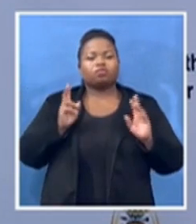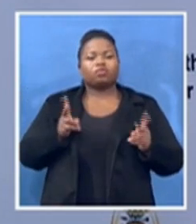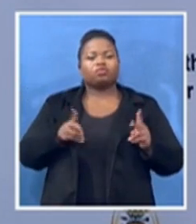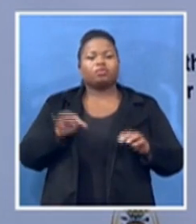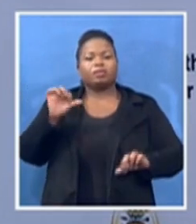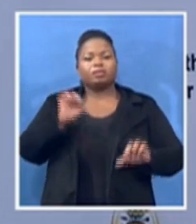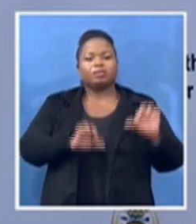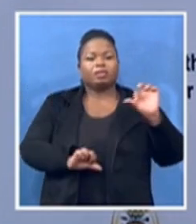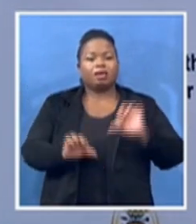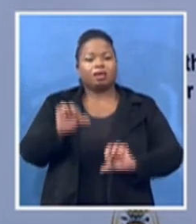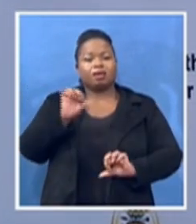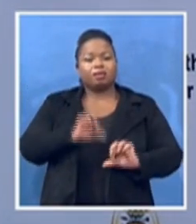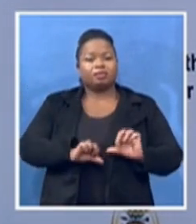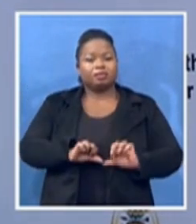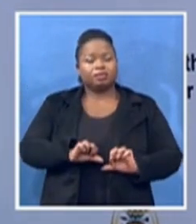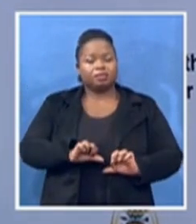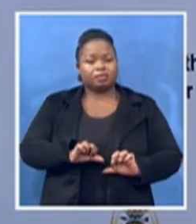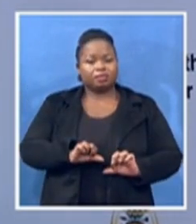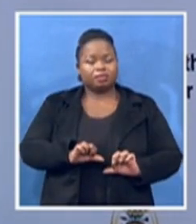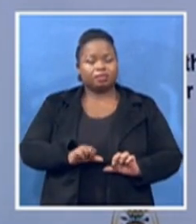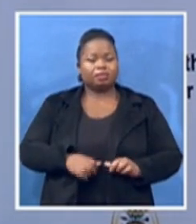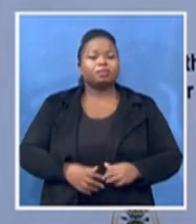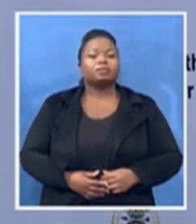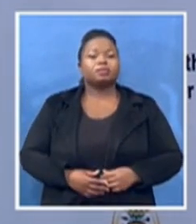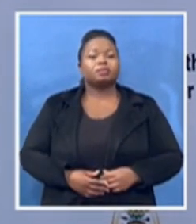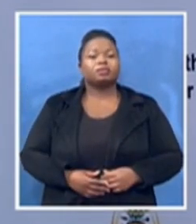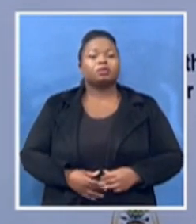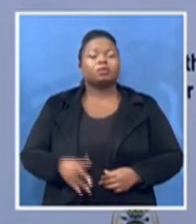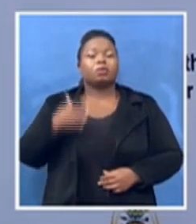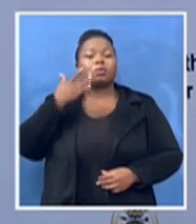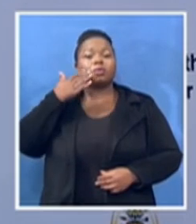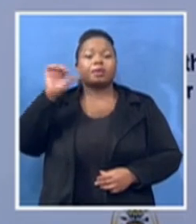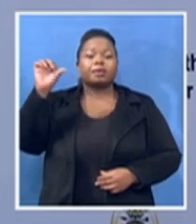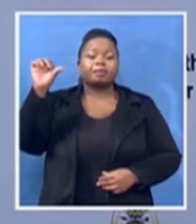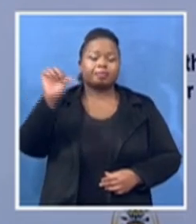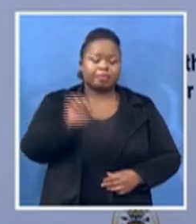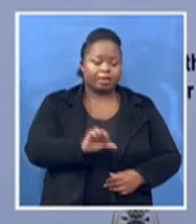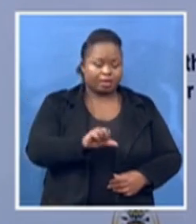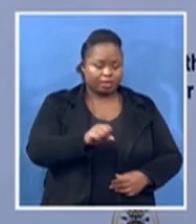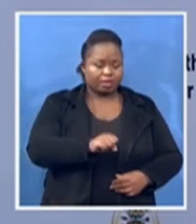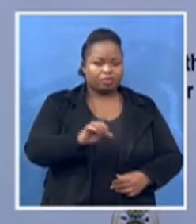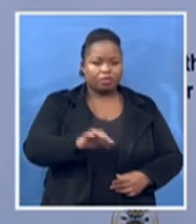on her return from the United States